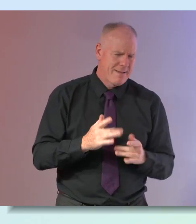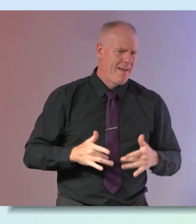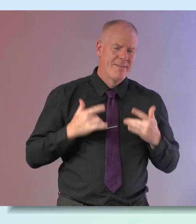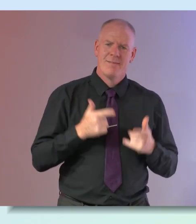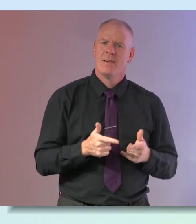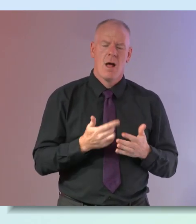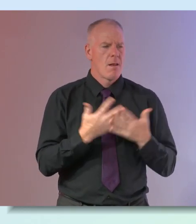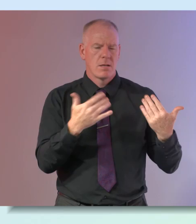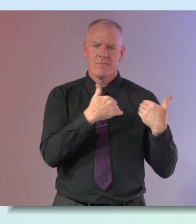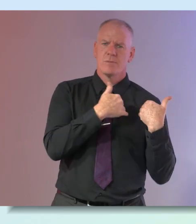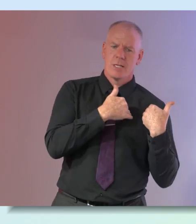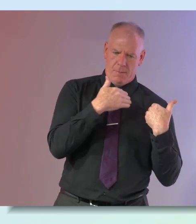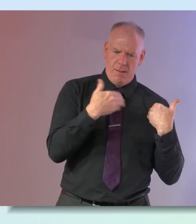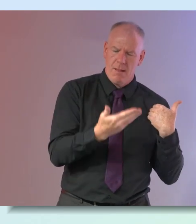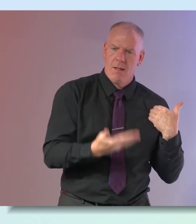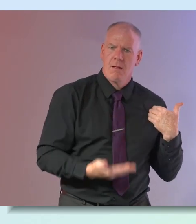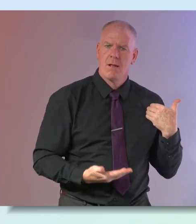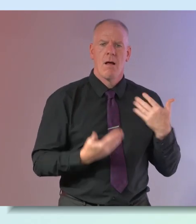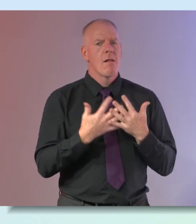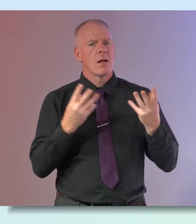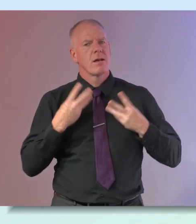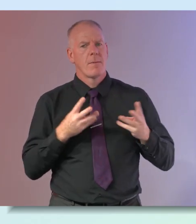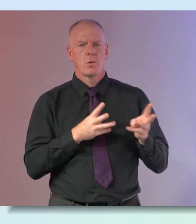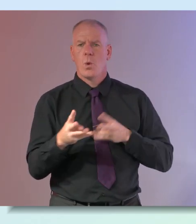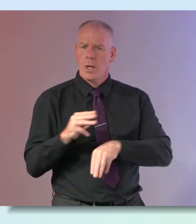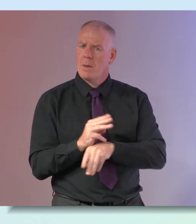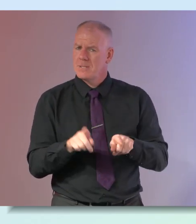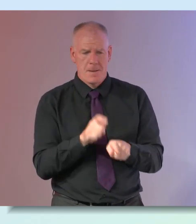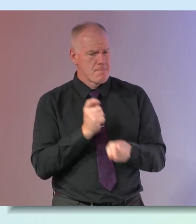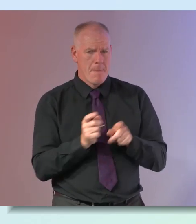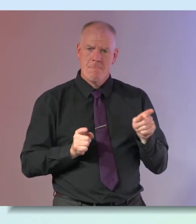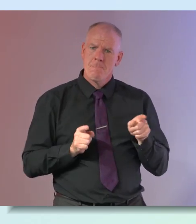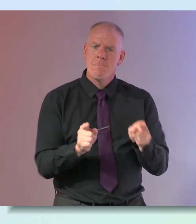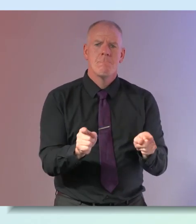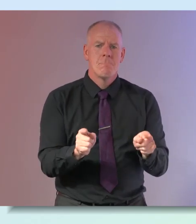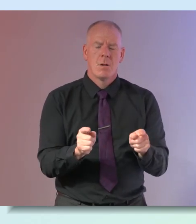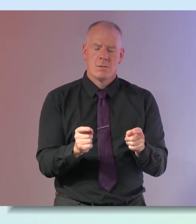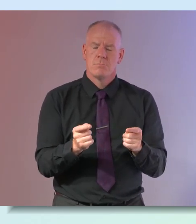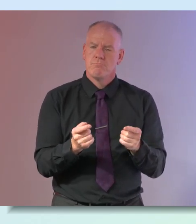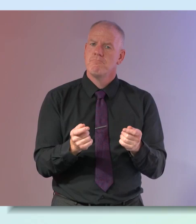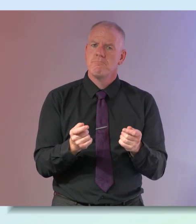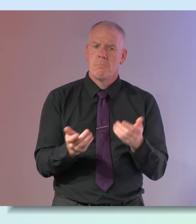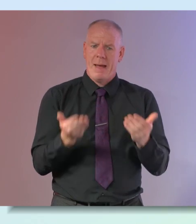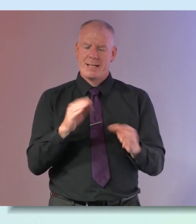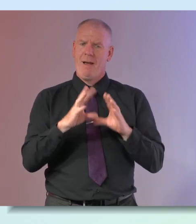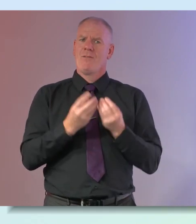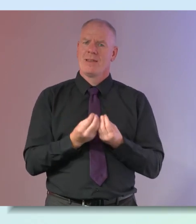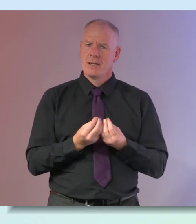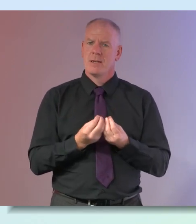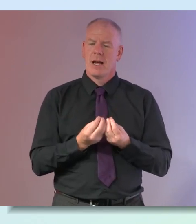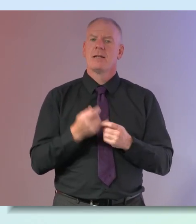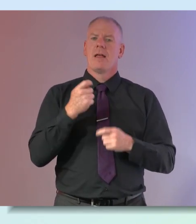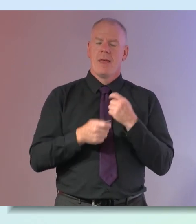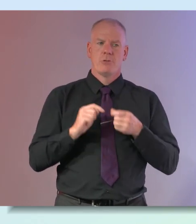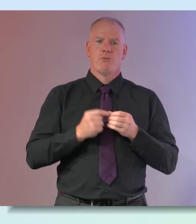have a lot of responsibilities many many women are working mothers so they're juggling lots of plates and trying to get from one